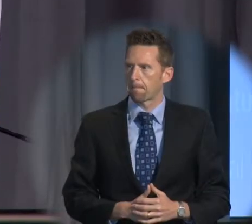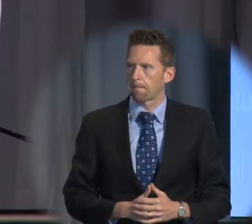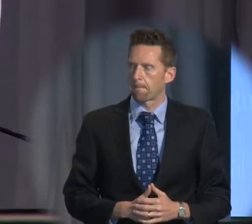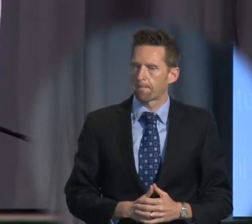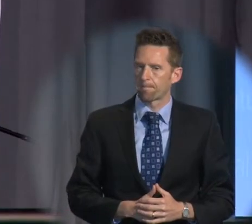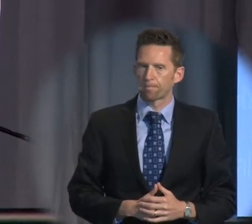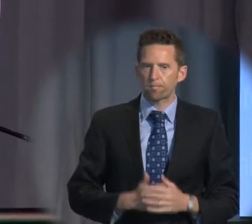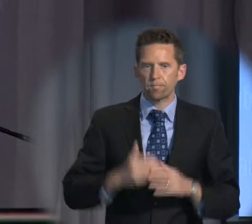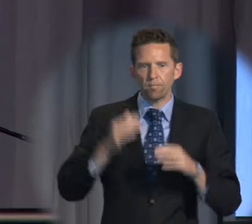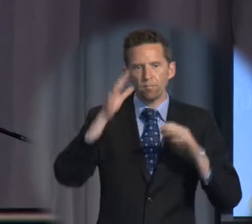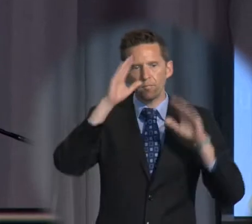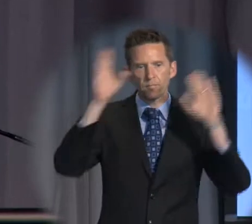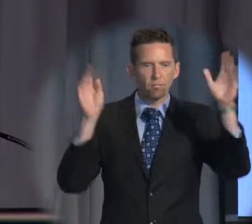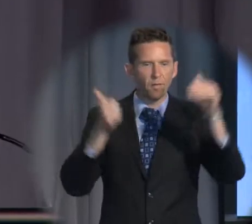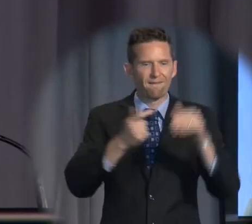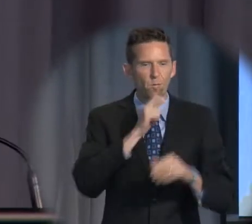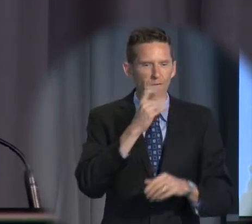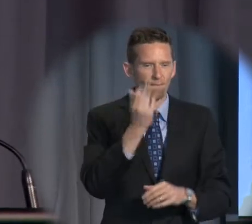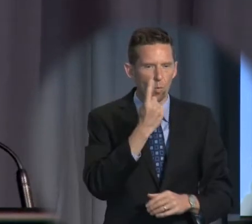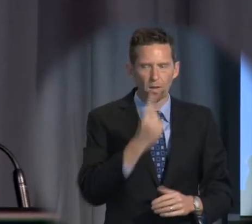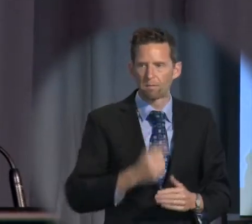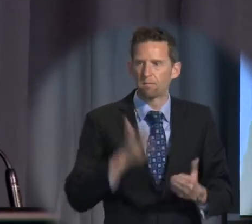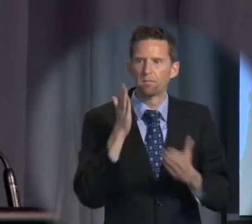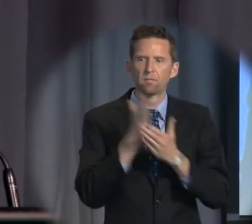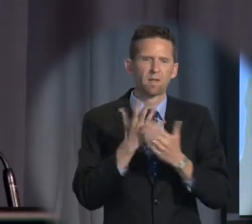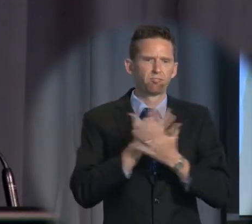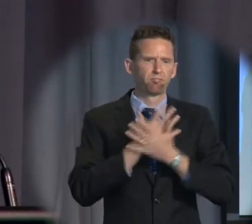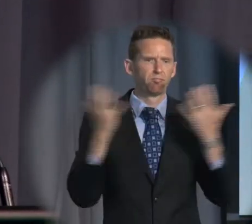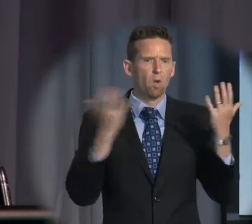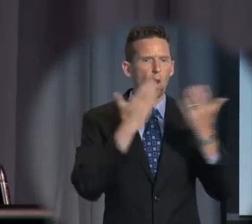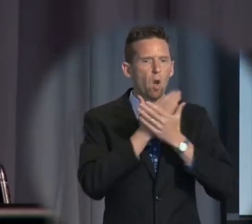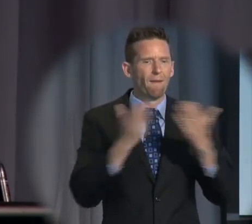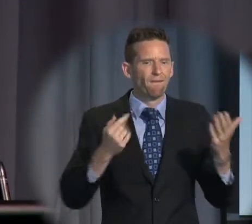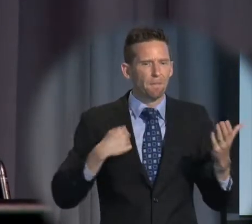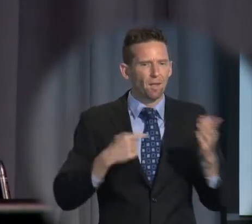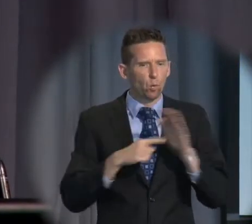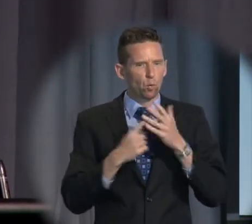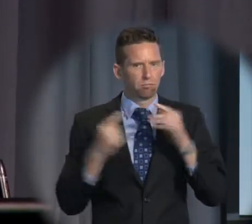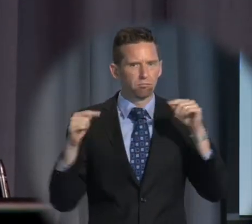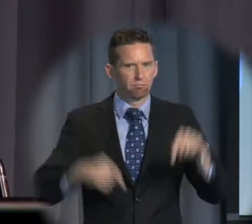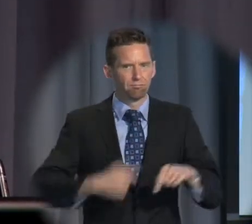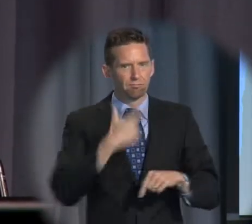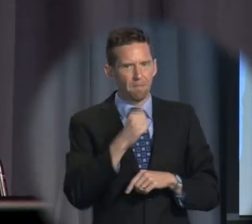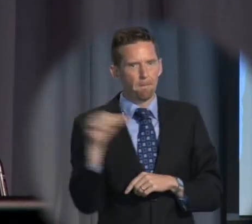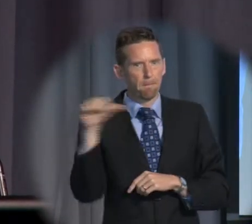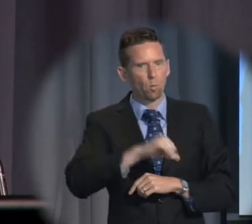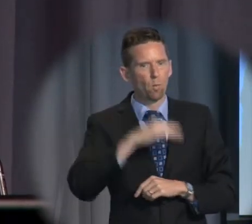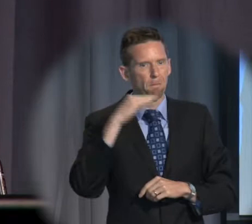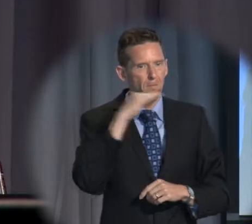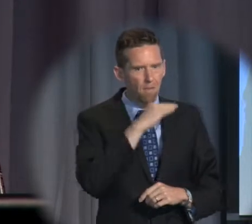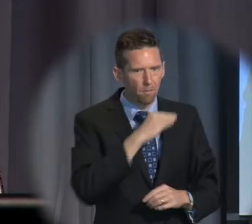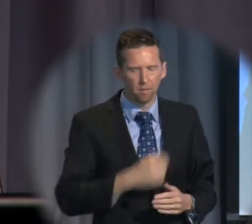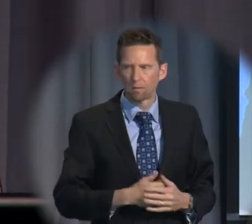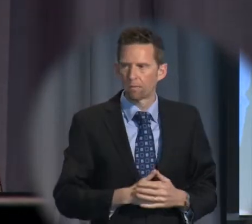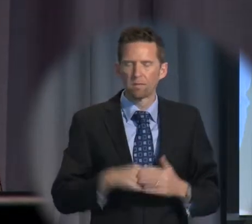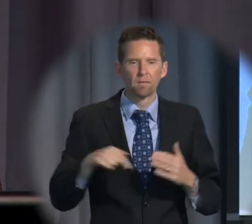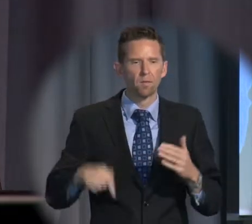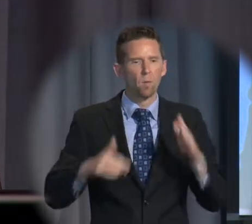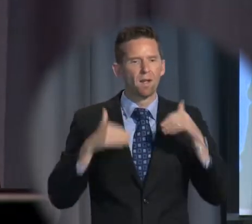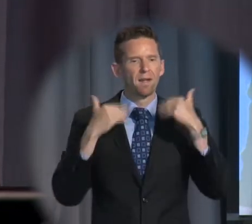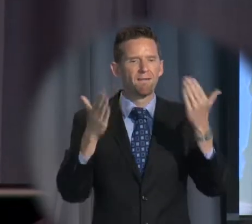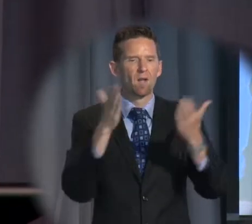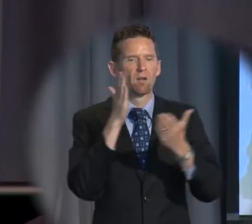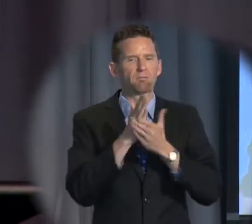Well, good afternoon, everybody. It's, of course, a very great honor for me to be invited back to Melbourne to give this